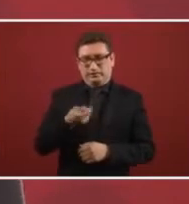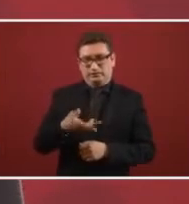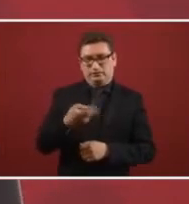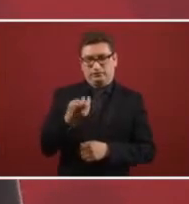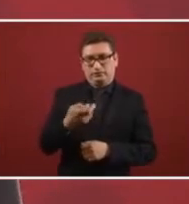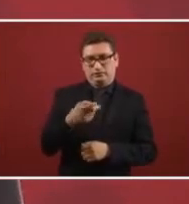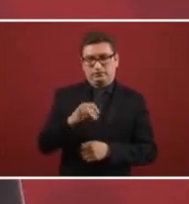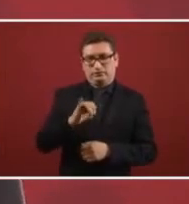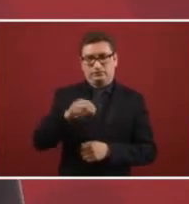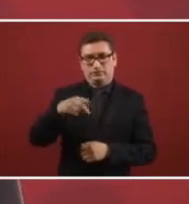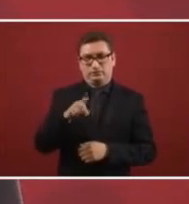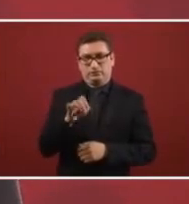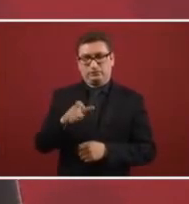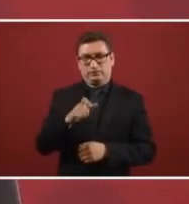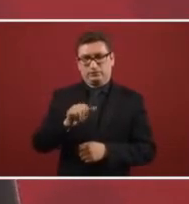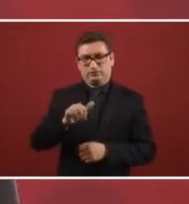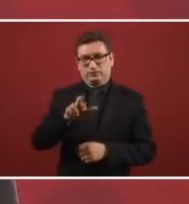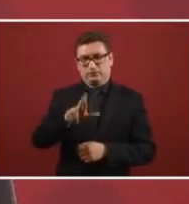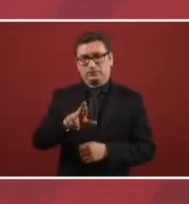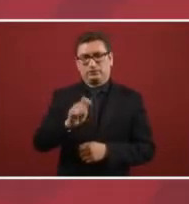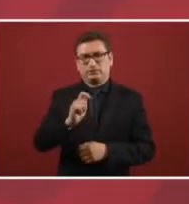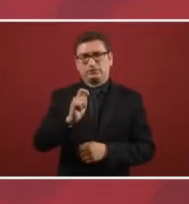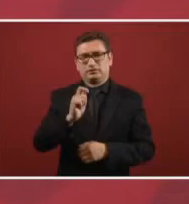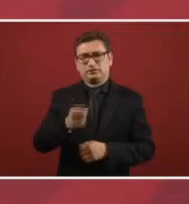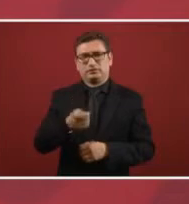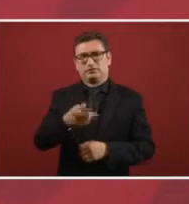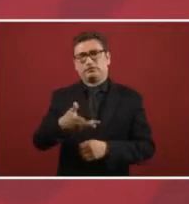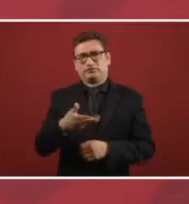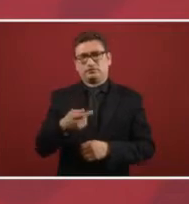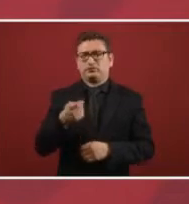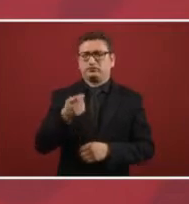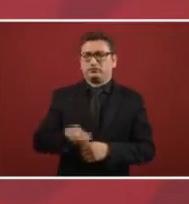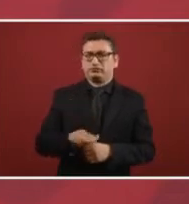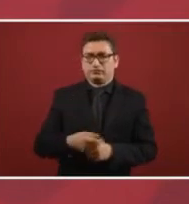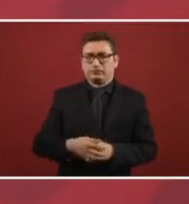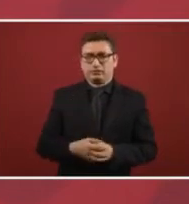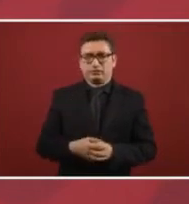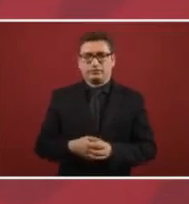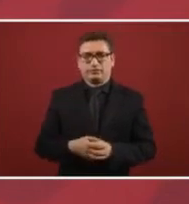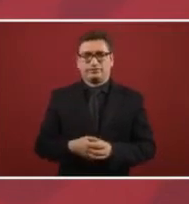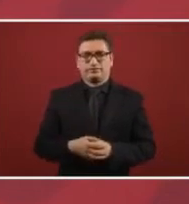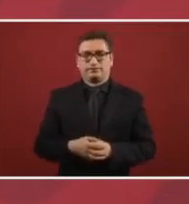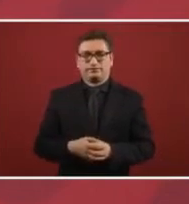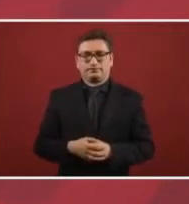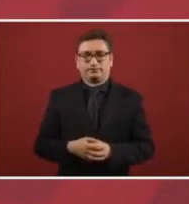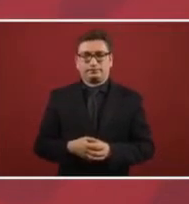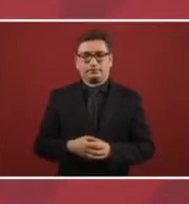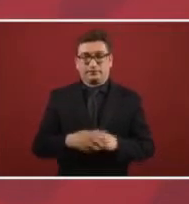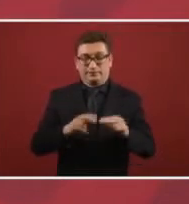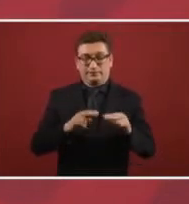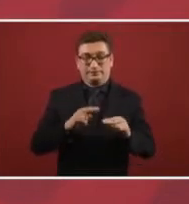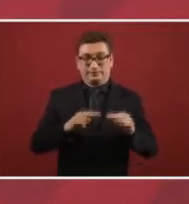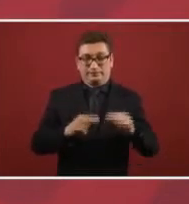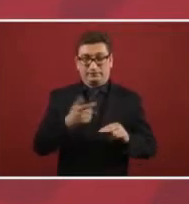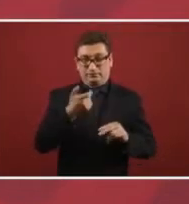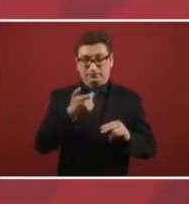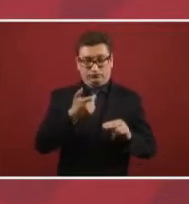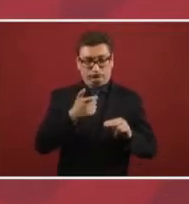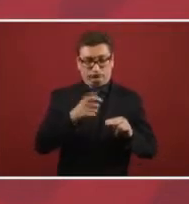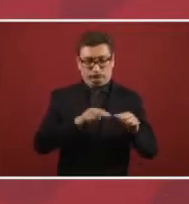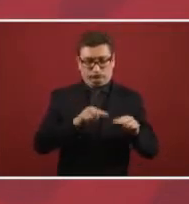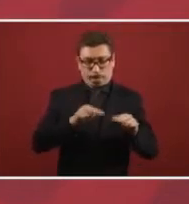That's the term they use, to index. In this case, it's that the prices